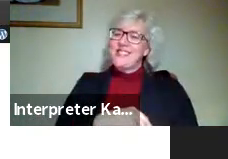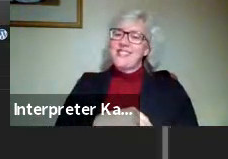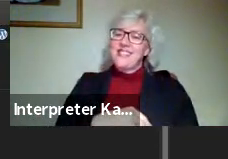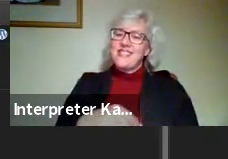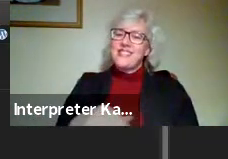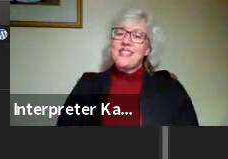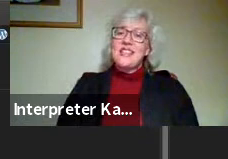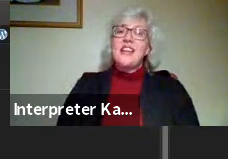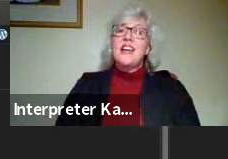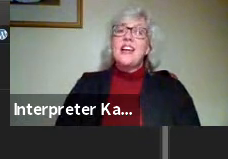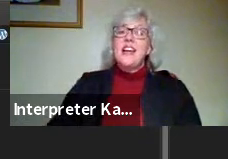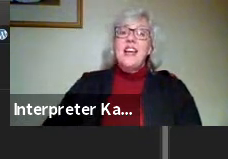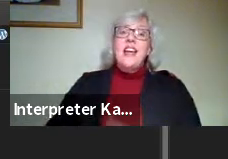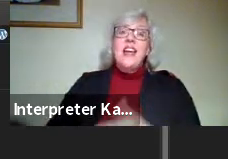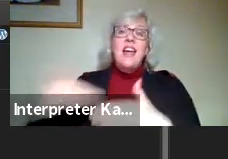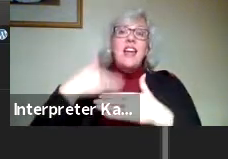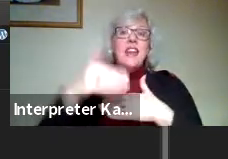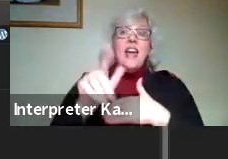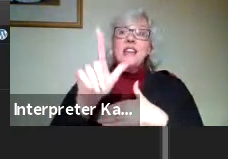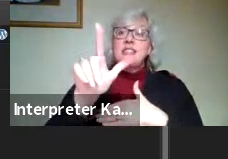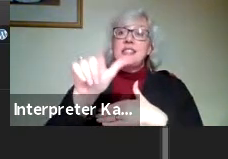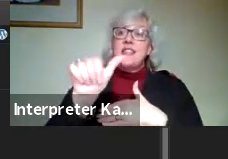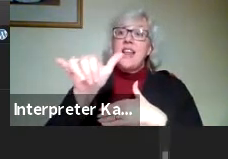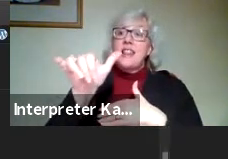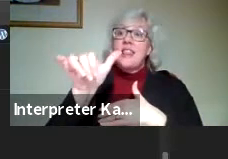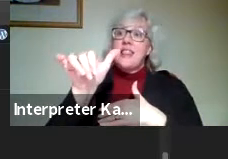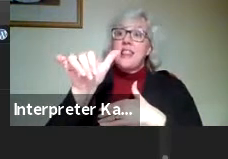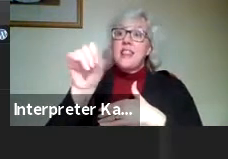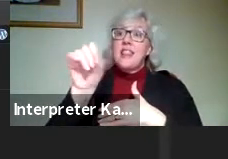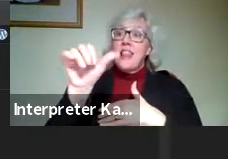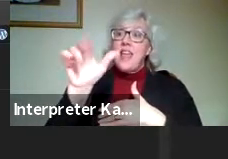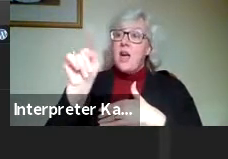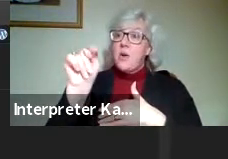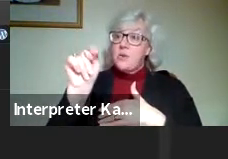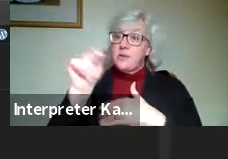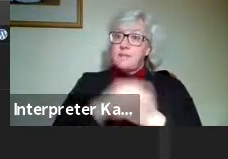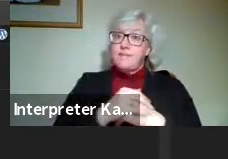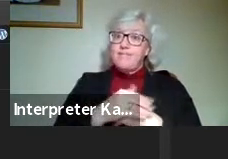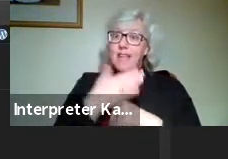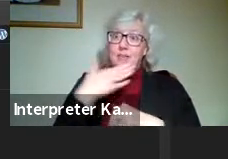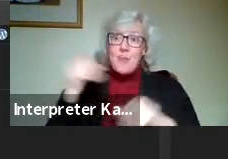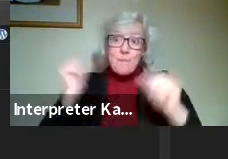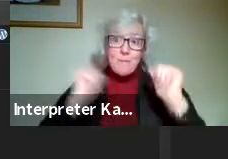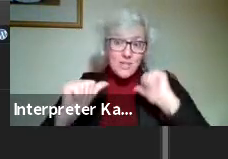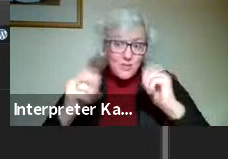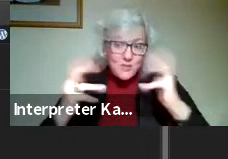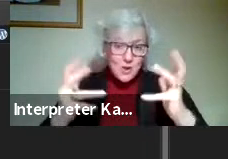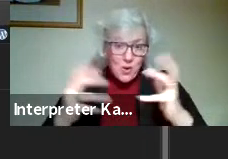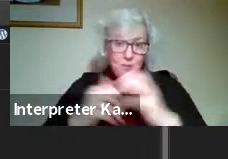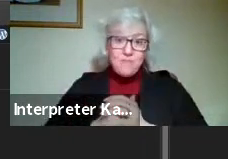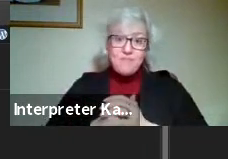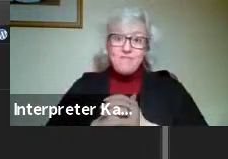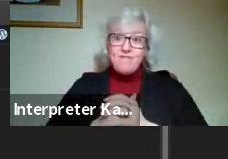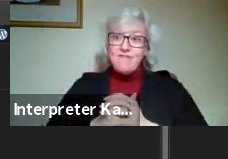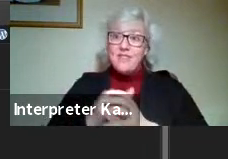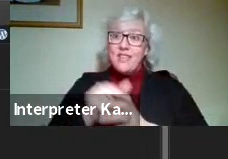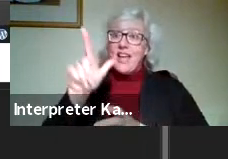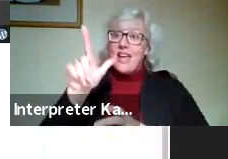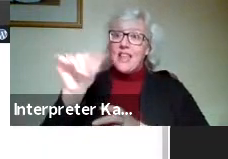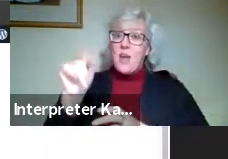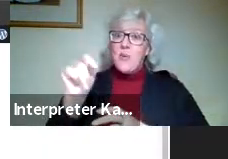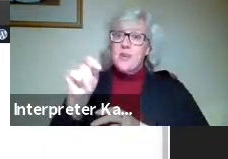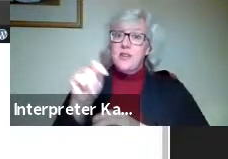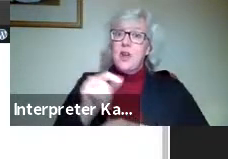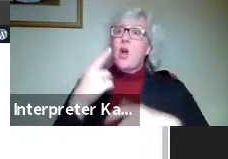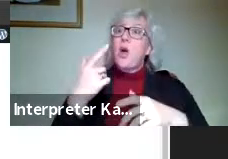Our next category is the layout category everyone. Our best of show in the layout category goes to Brittany